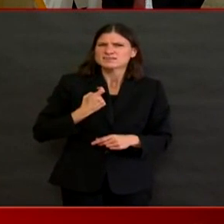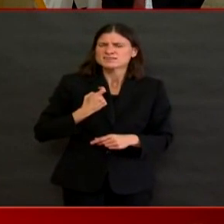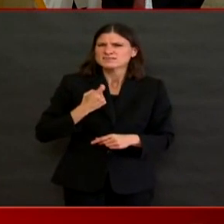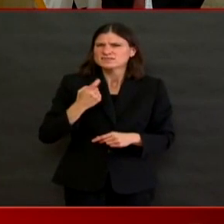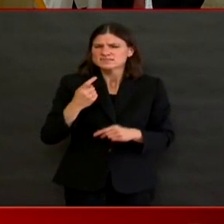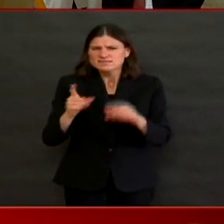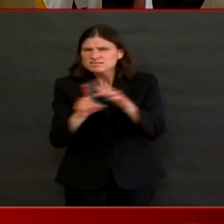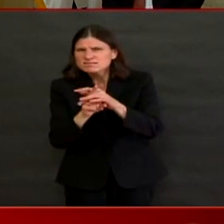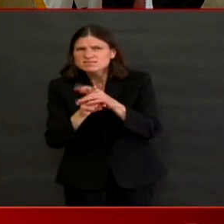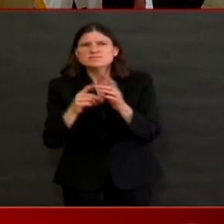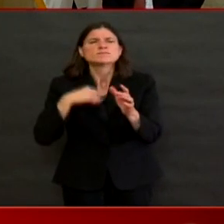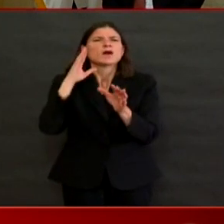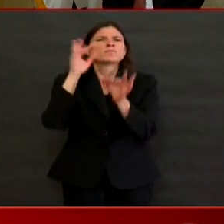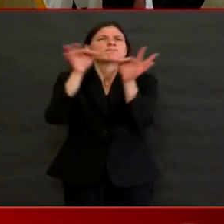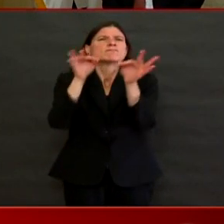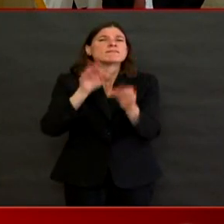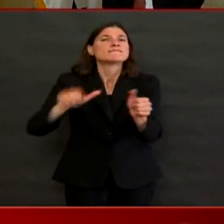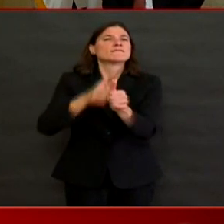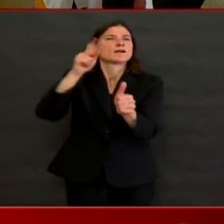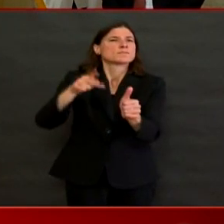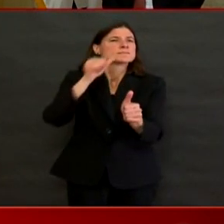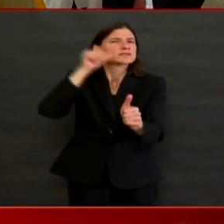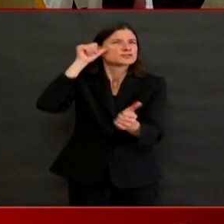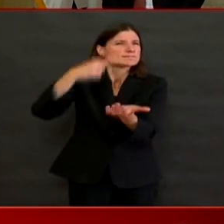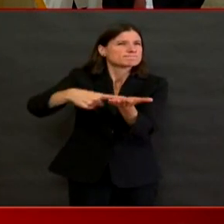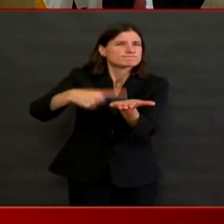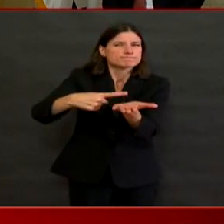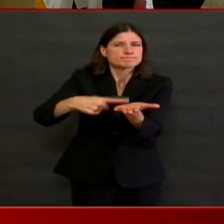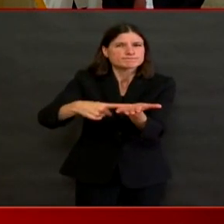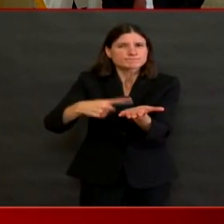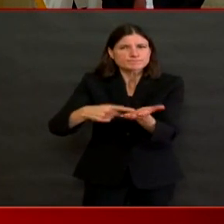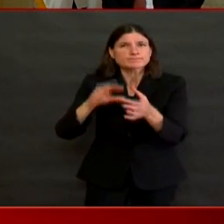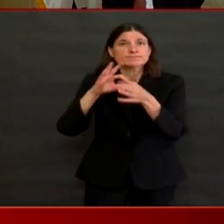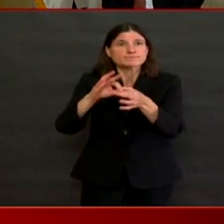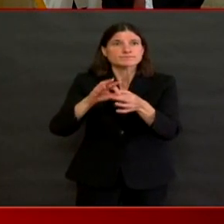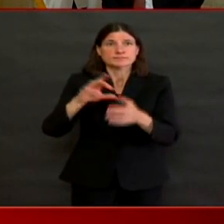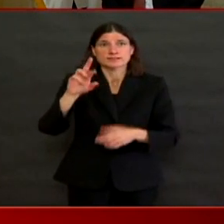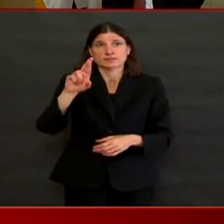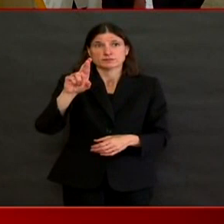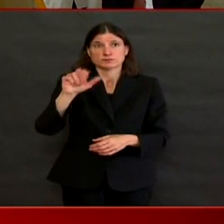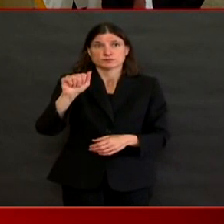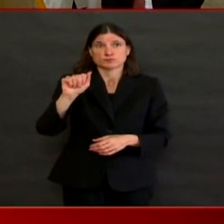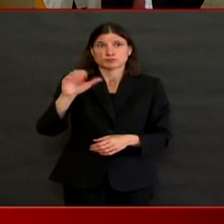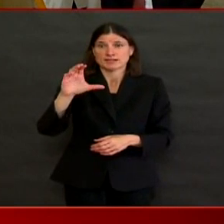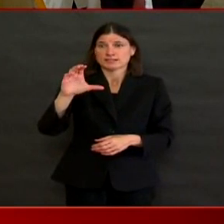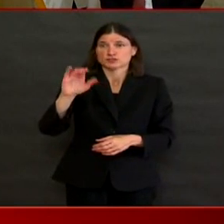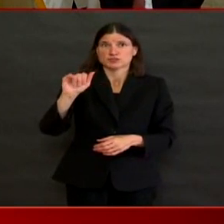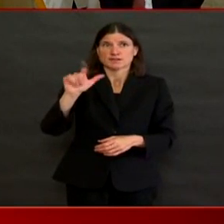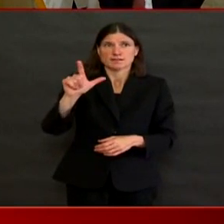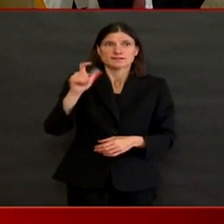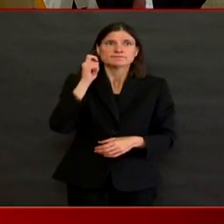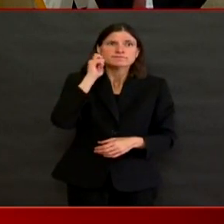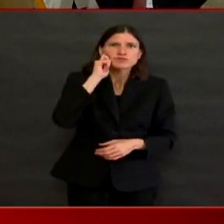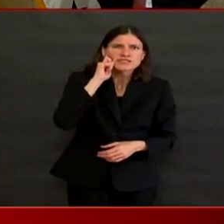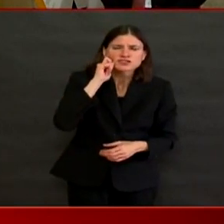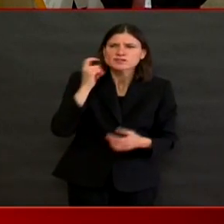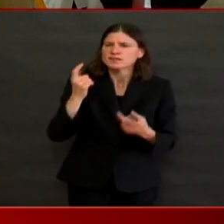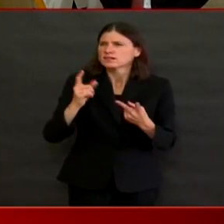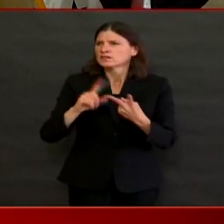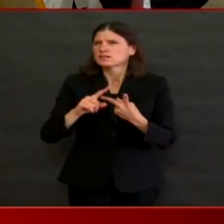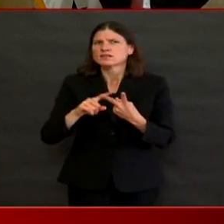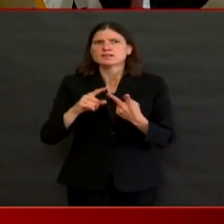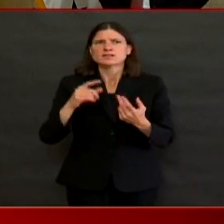over the last few days nationally about racial and ethnic disparities that are being noted in cities